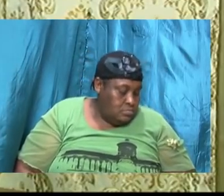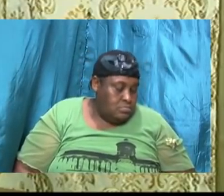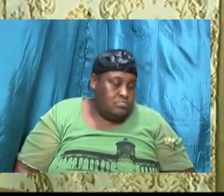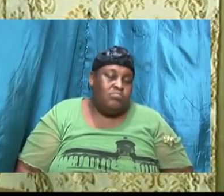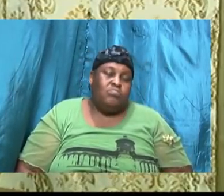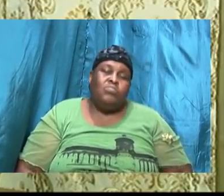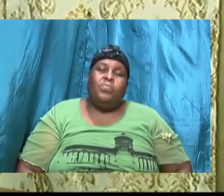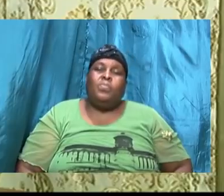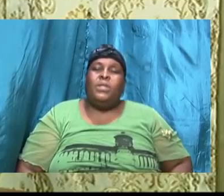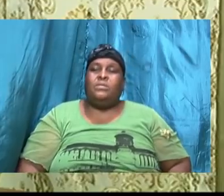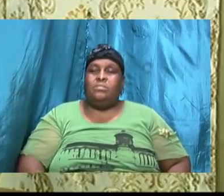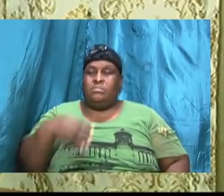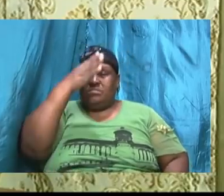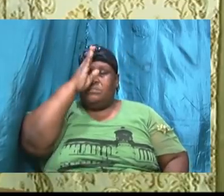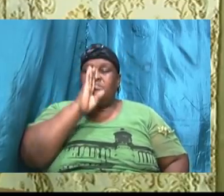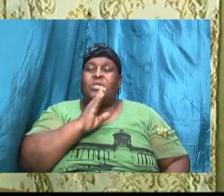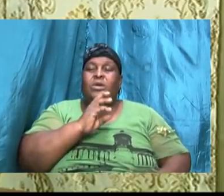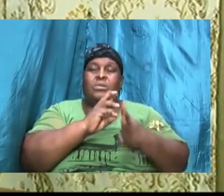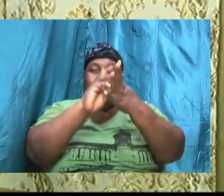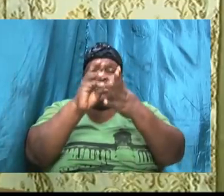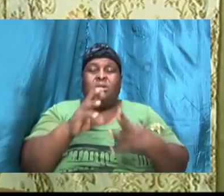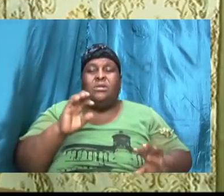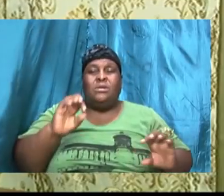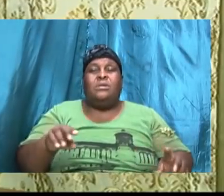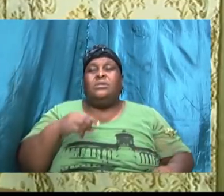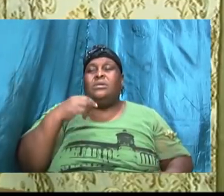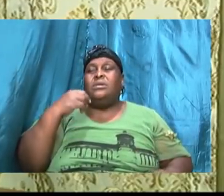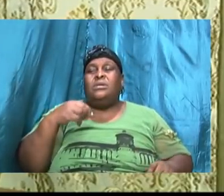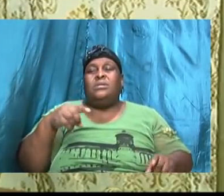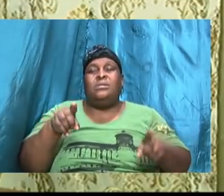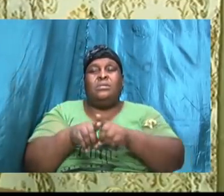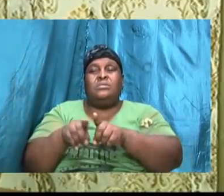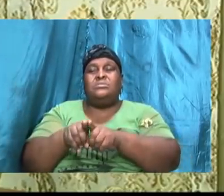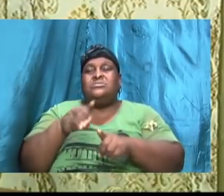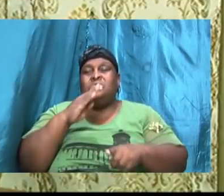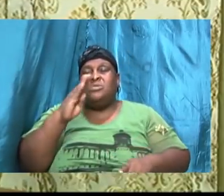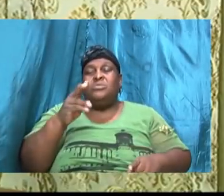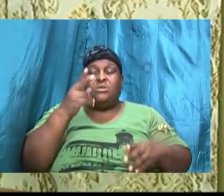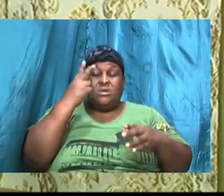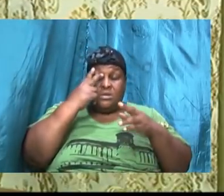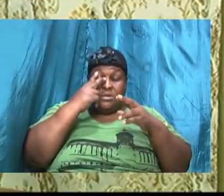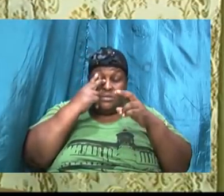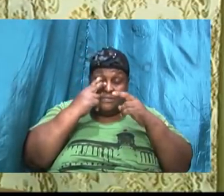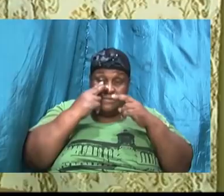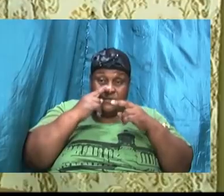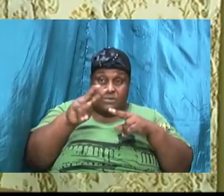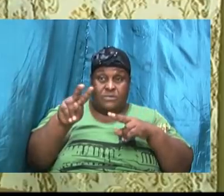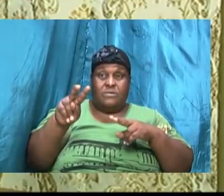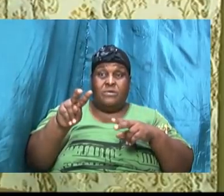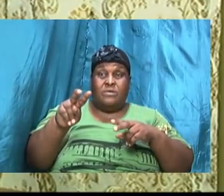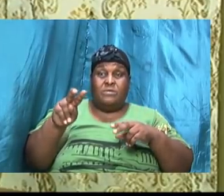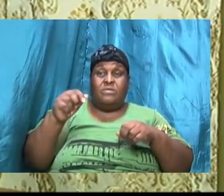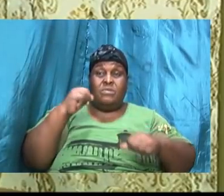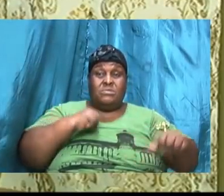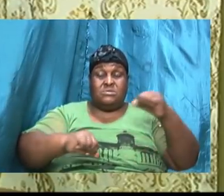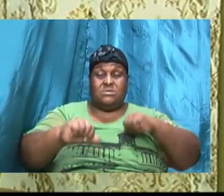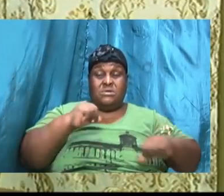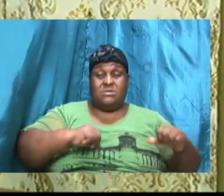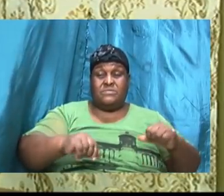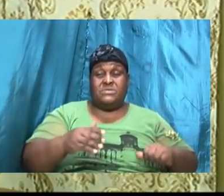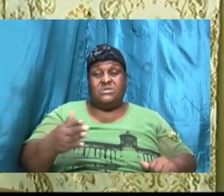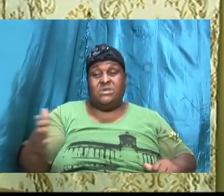God's will can also be viewed from his active side as his conscious